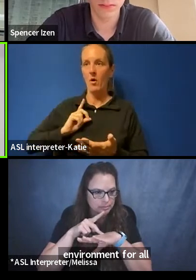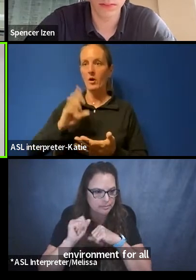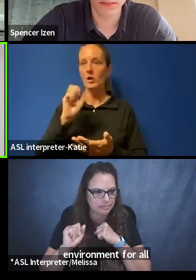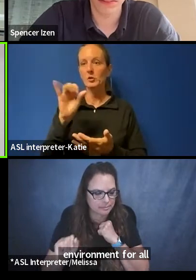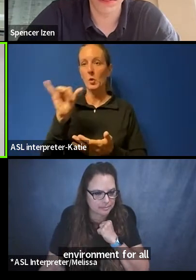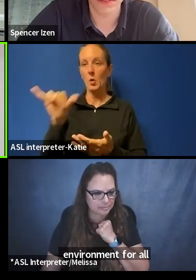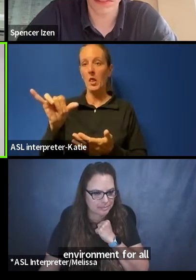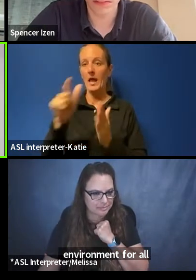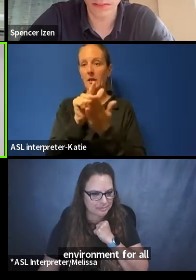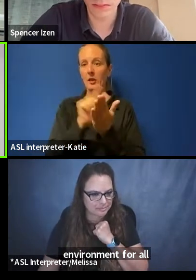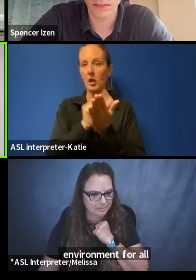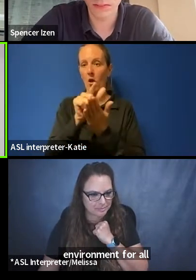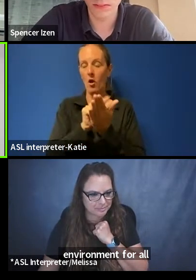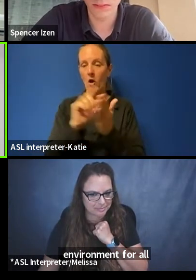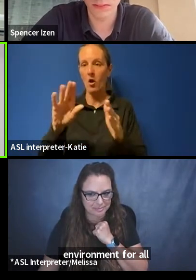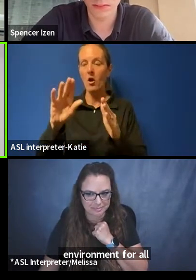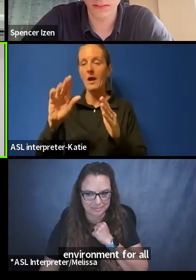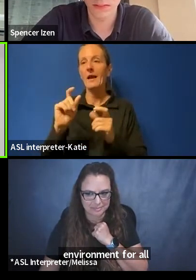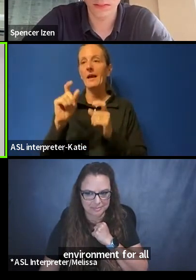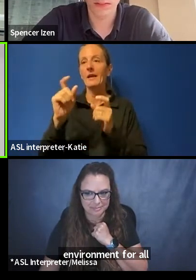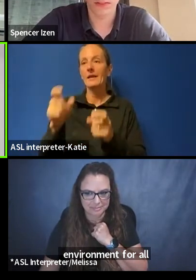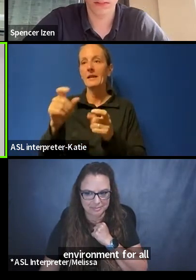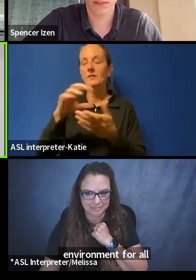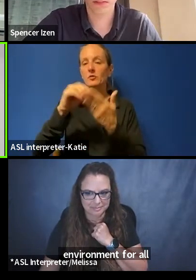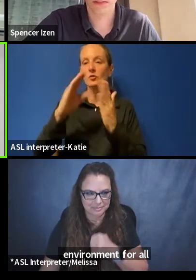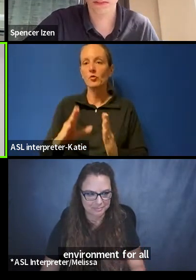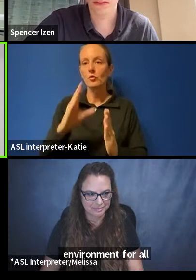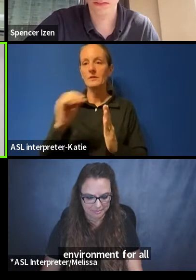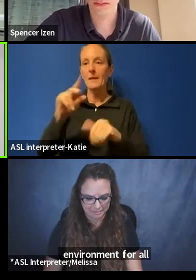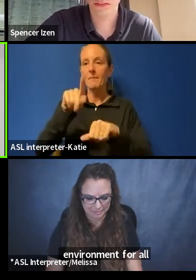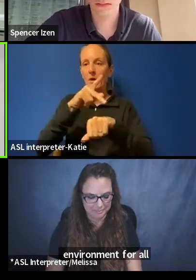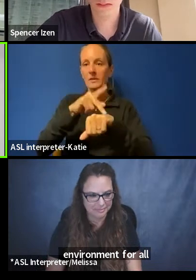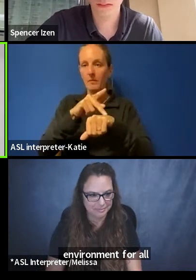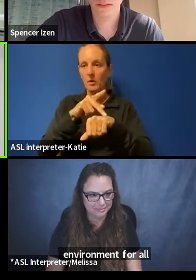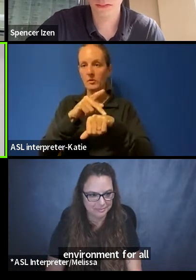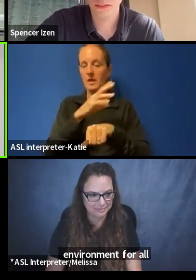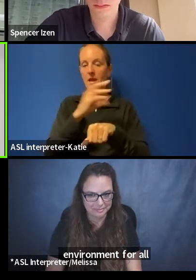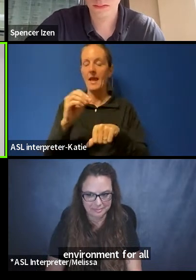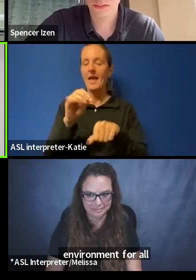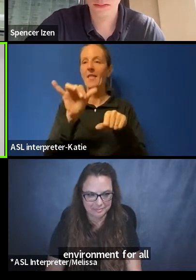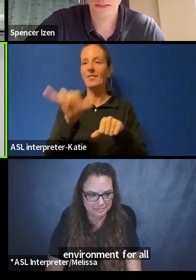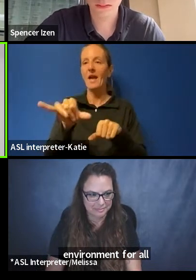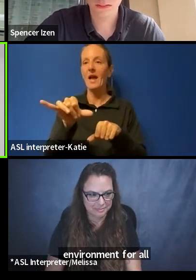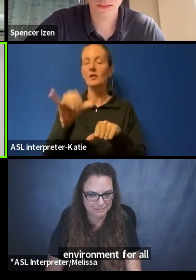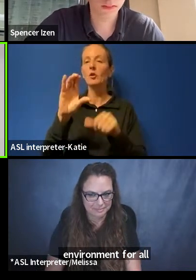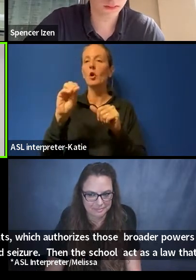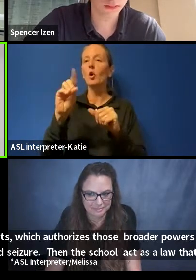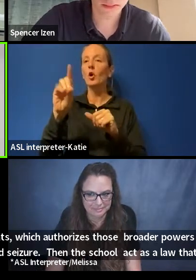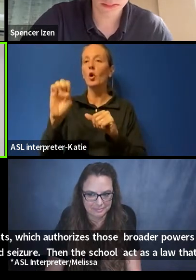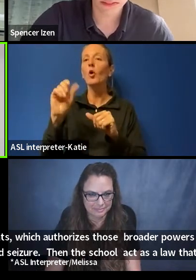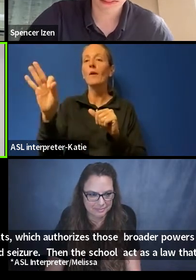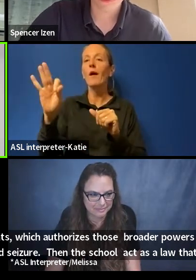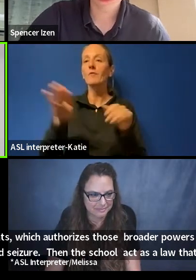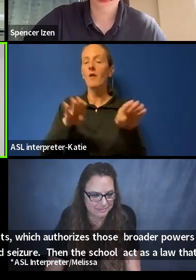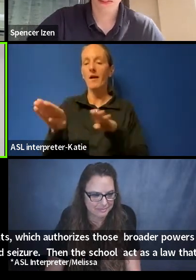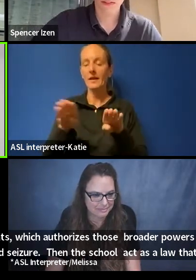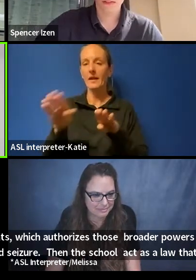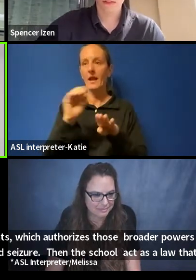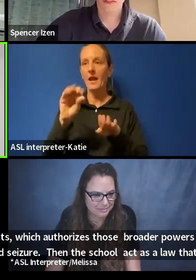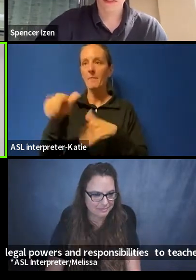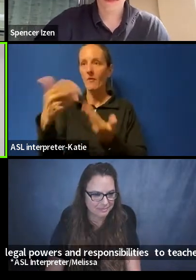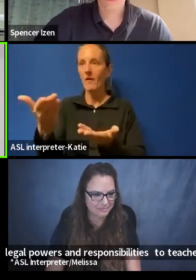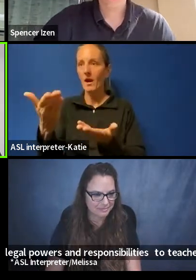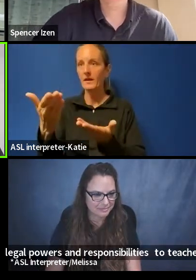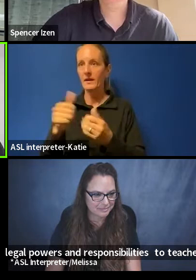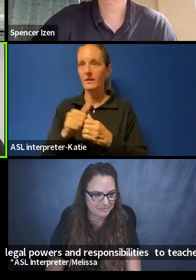gives teachers and principals the right to search you, based on that relevant code of conduct and that responsibility to provide a safe and orderly learning